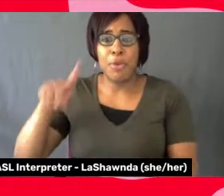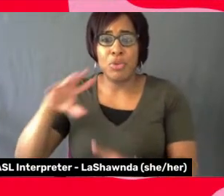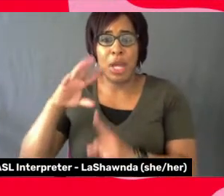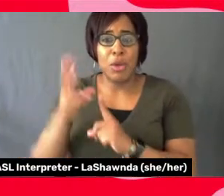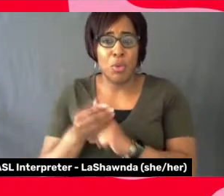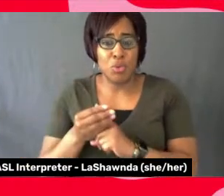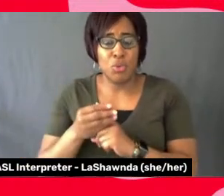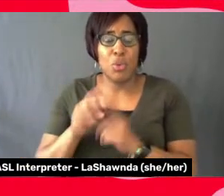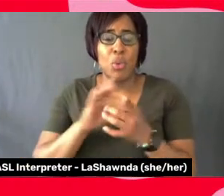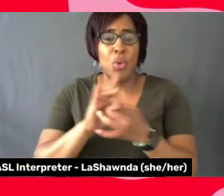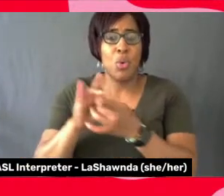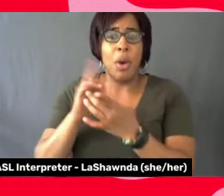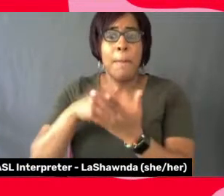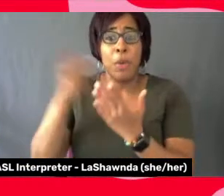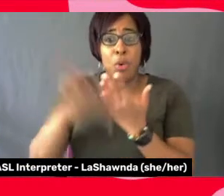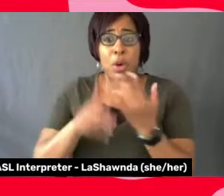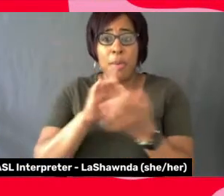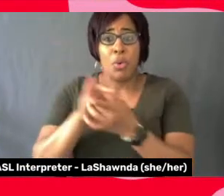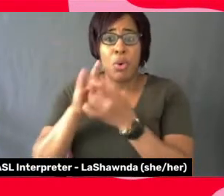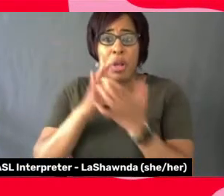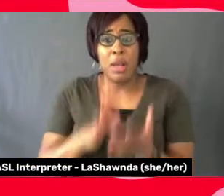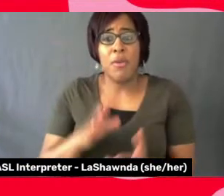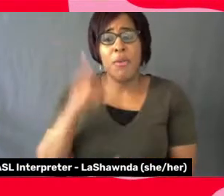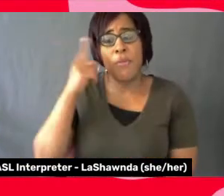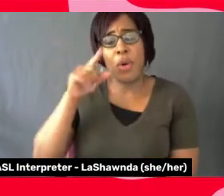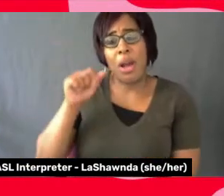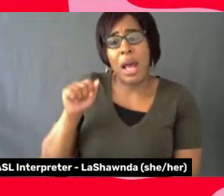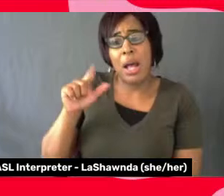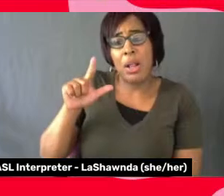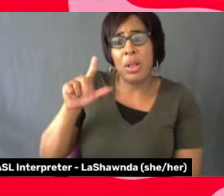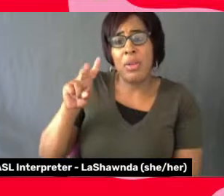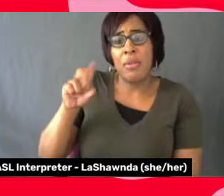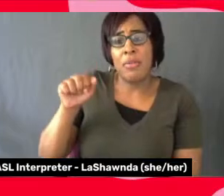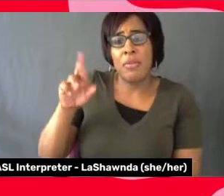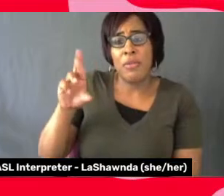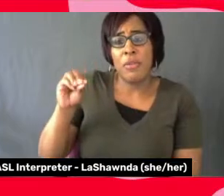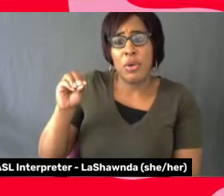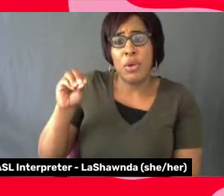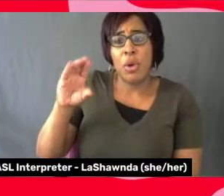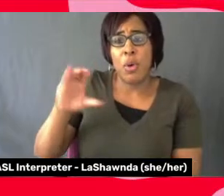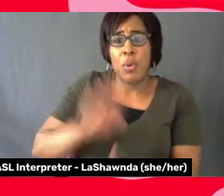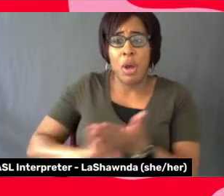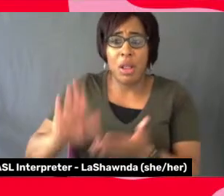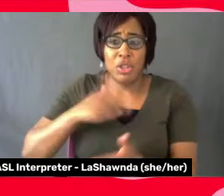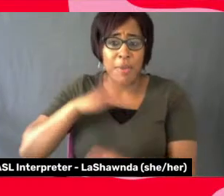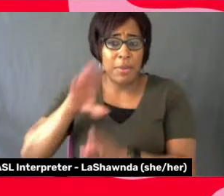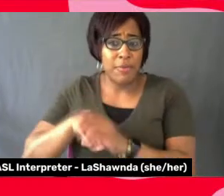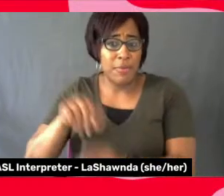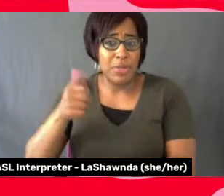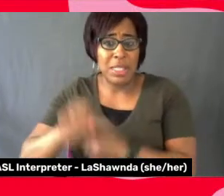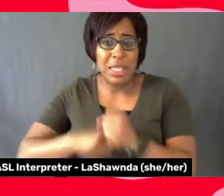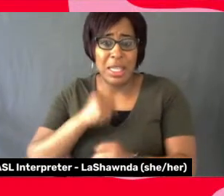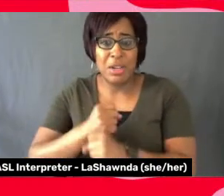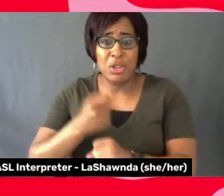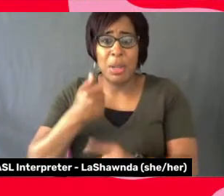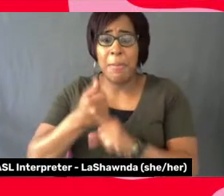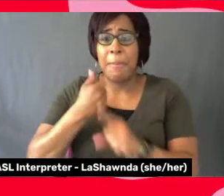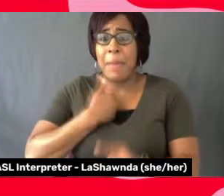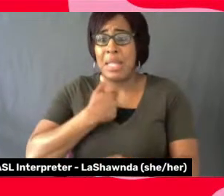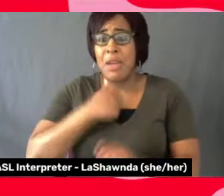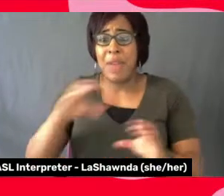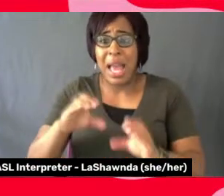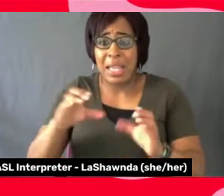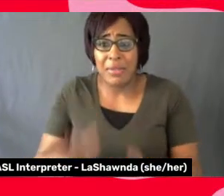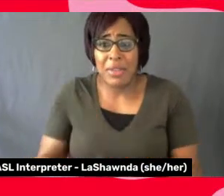program coordinator for Alverno College. I've been there 10 years. I'm an activist. I'm a Yoruba priest. I'm